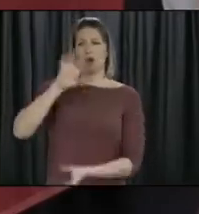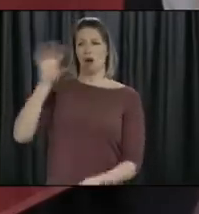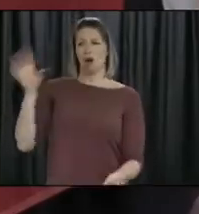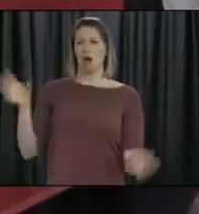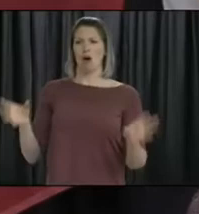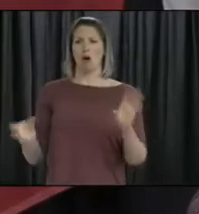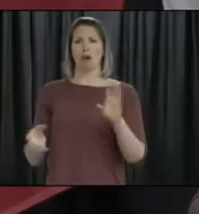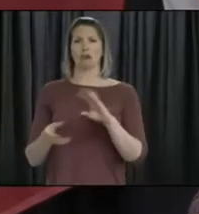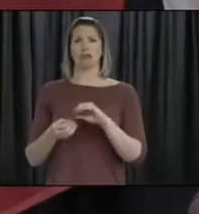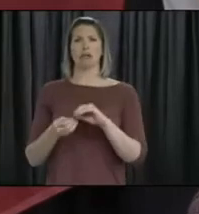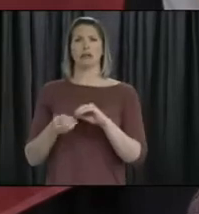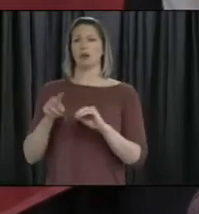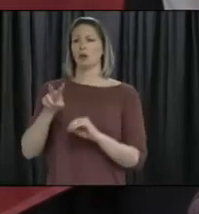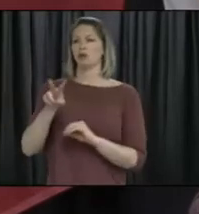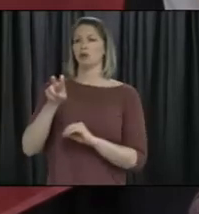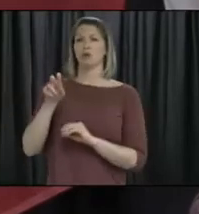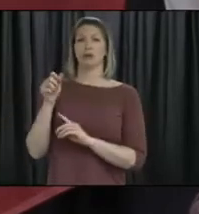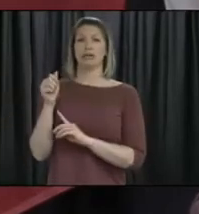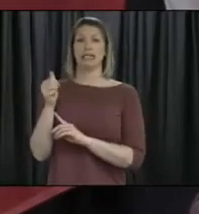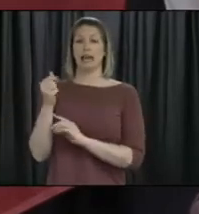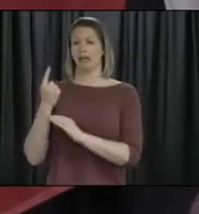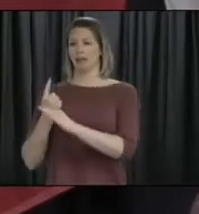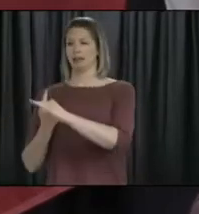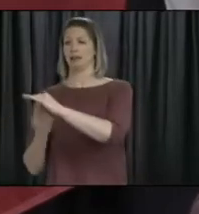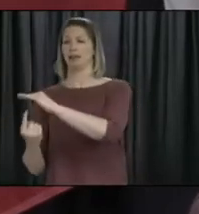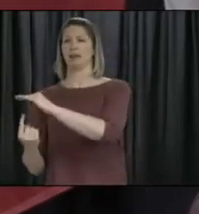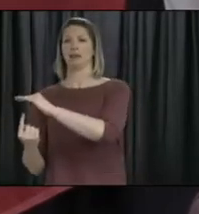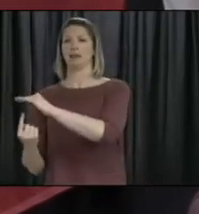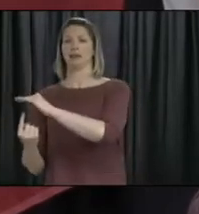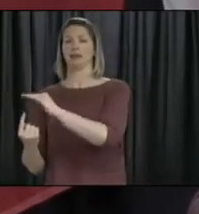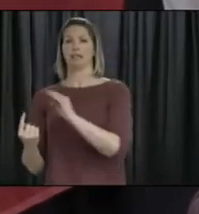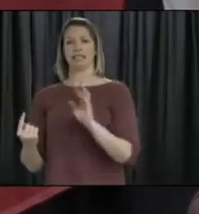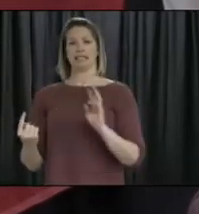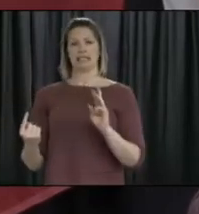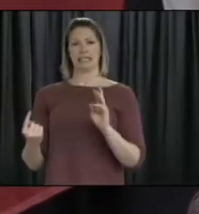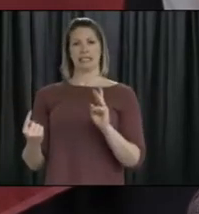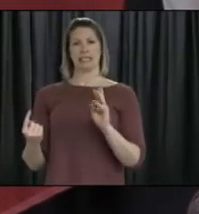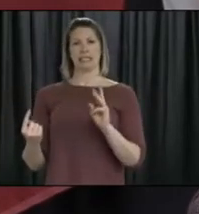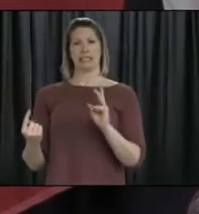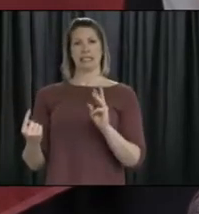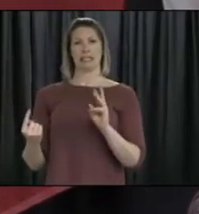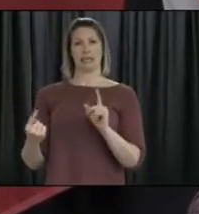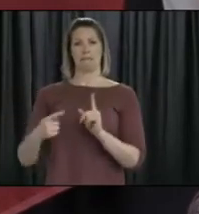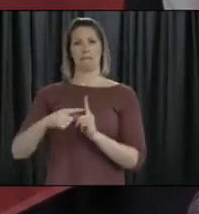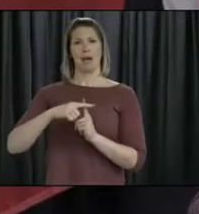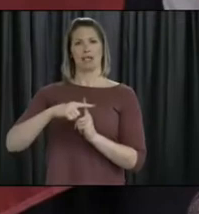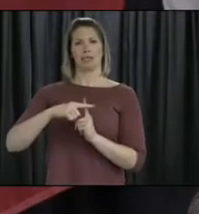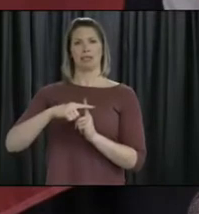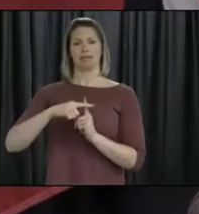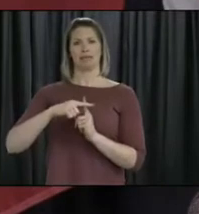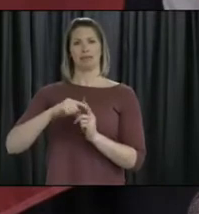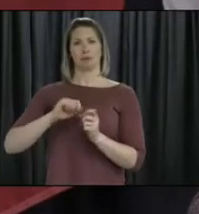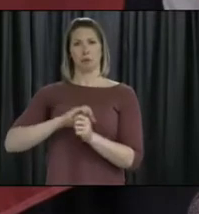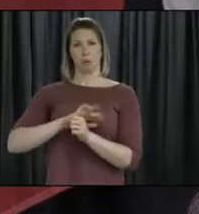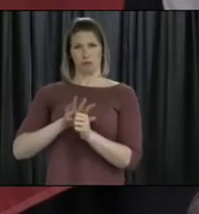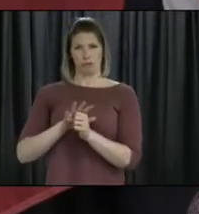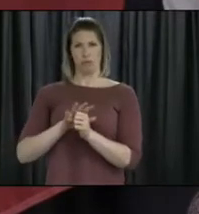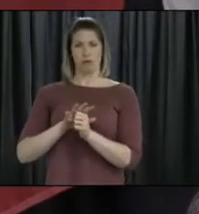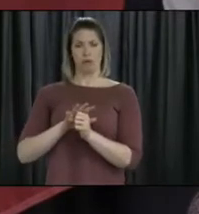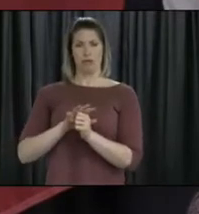210, and 16 of them has been tested positive. Those that have been contacted through